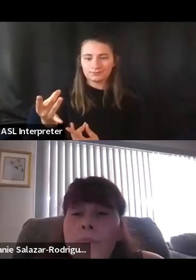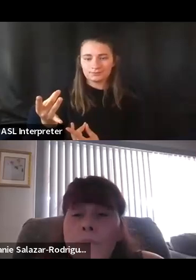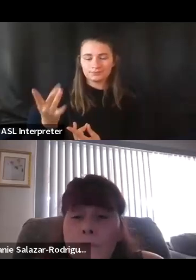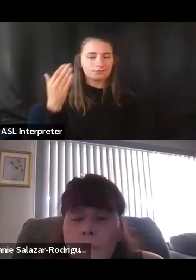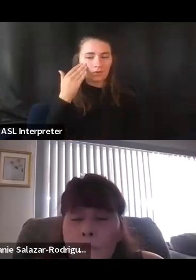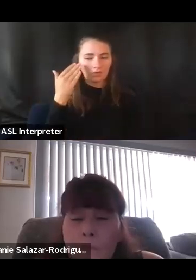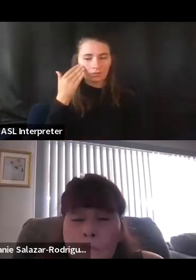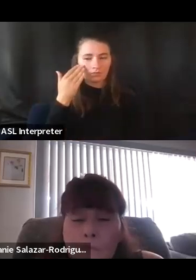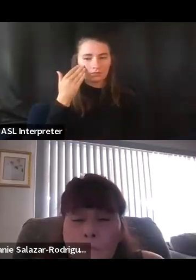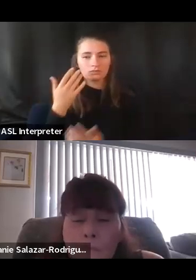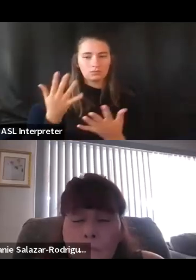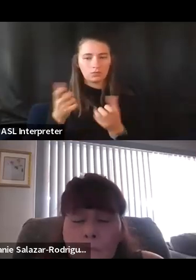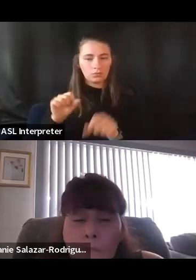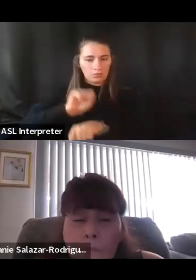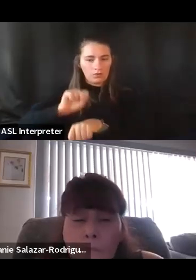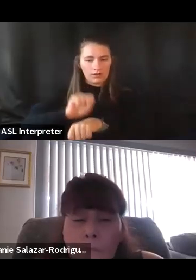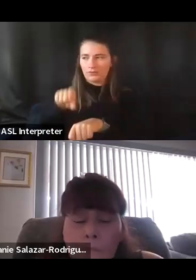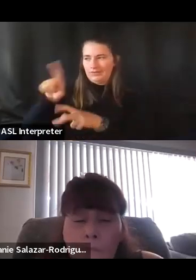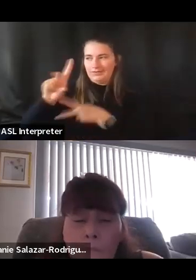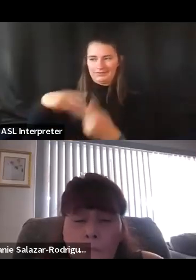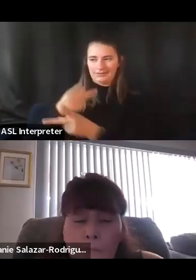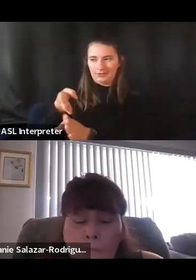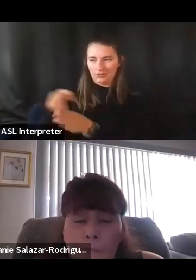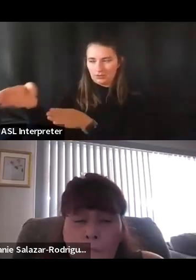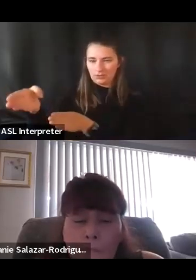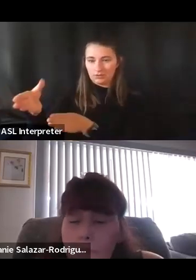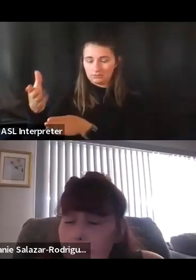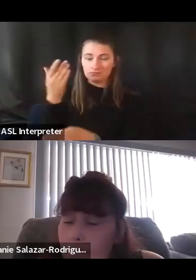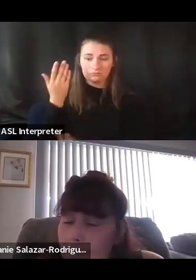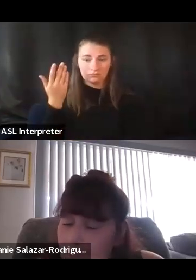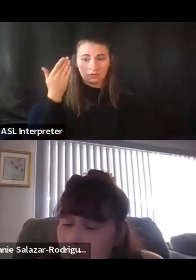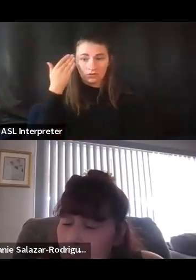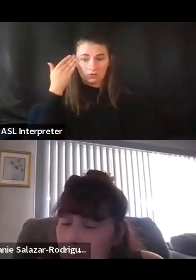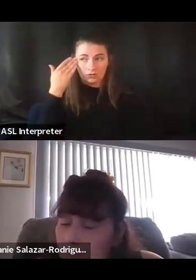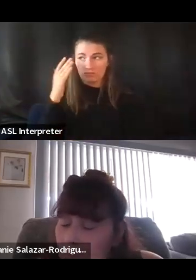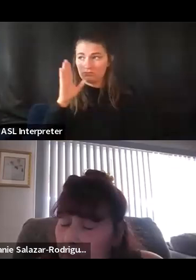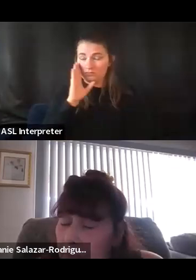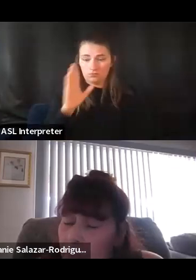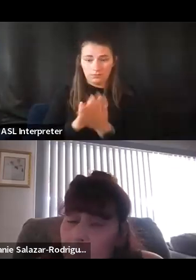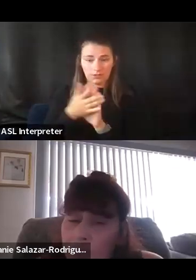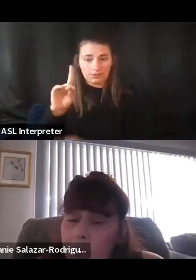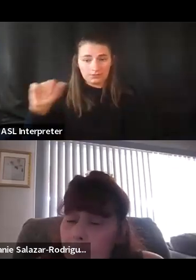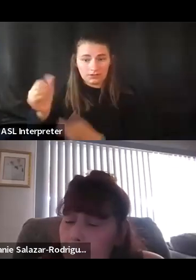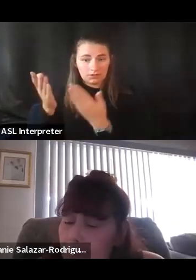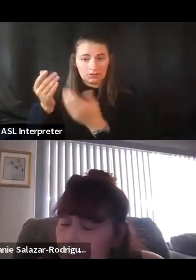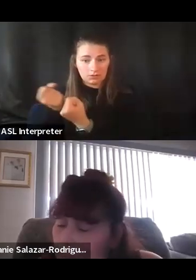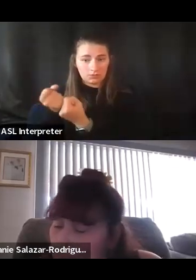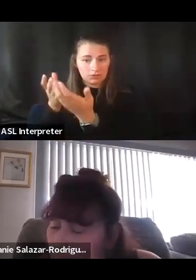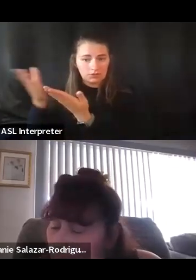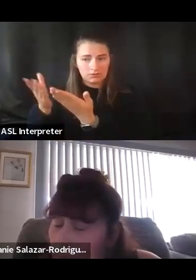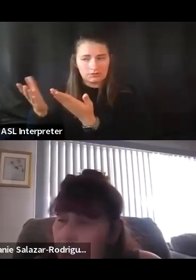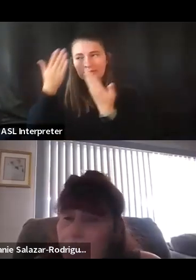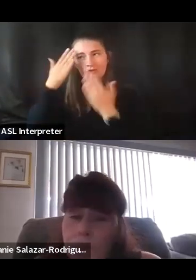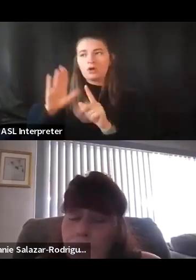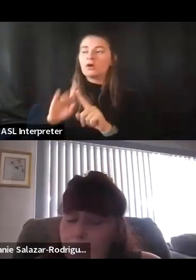to work in that type of career, I didn't know if it was actually going to be disability support services, but I wanted to serve